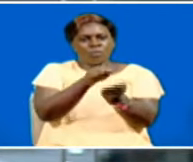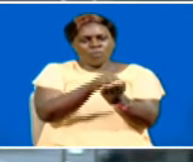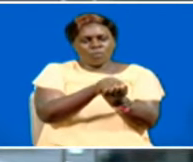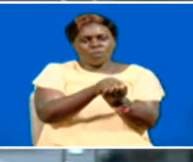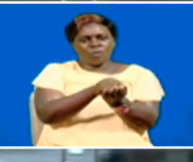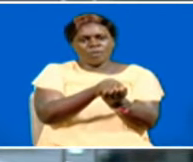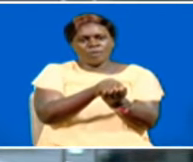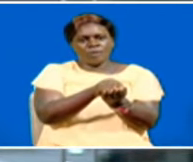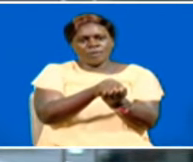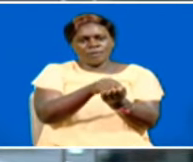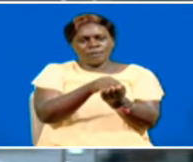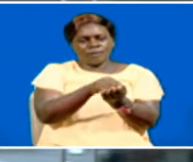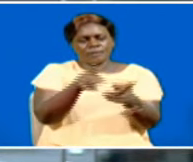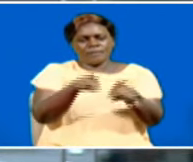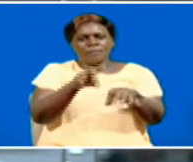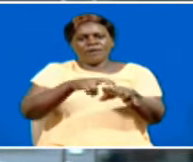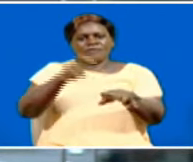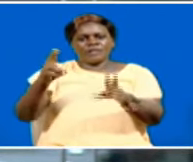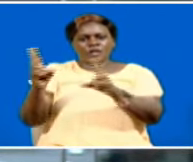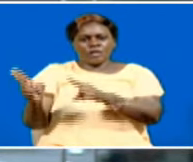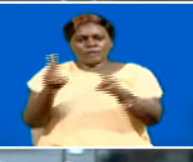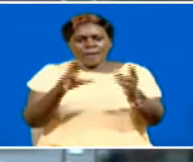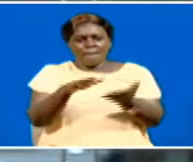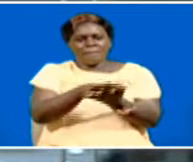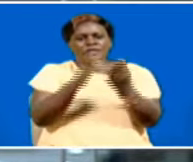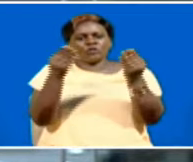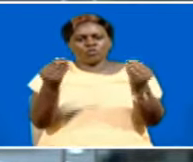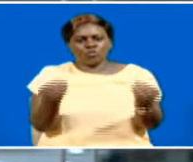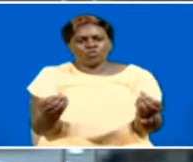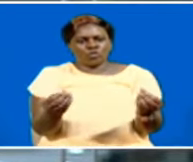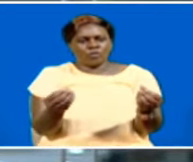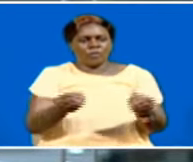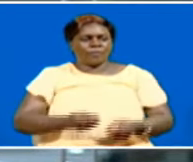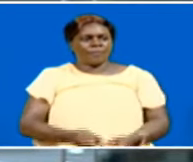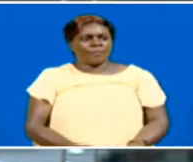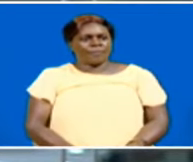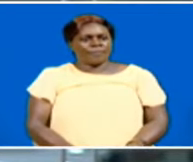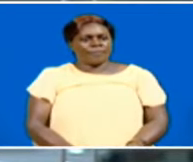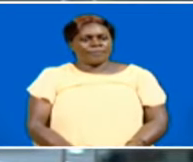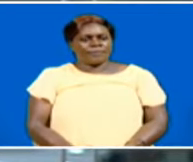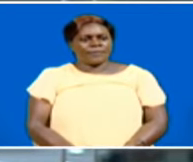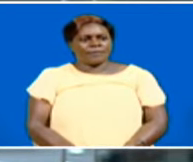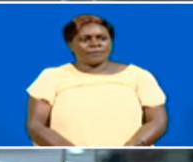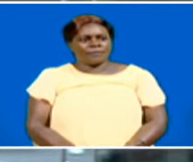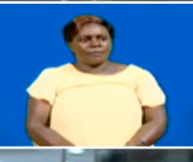among others advantages on nature-based solutions according to Glory Millie-Moore Report.